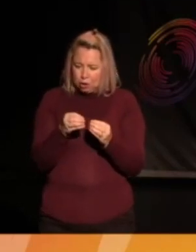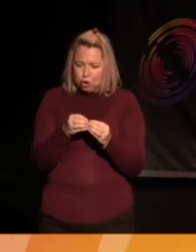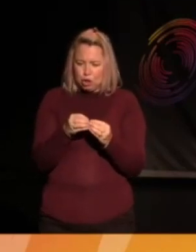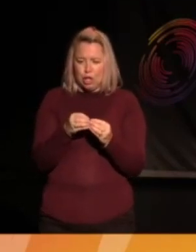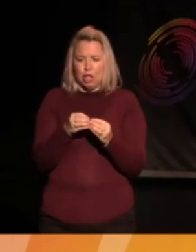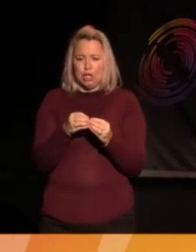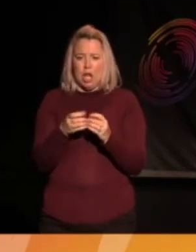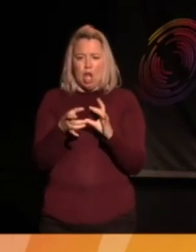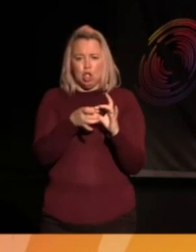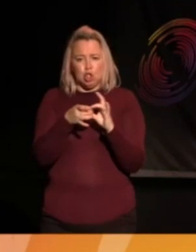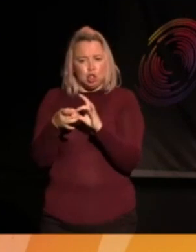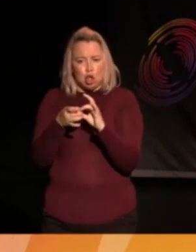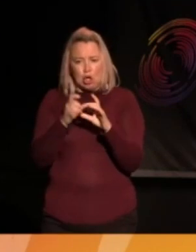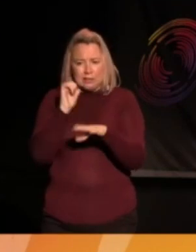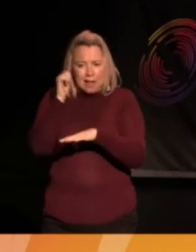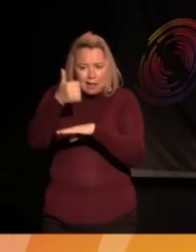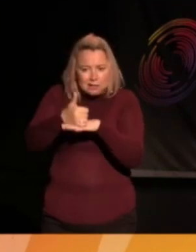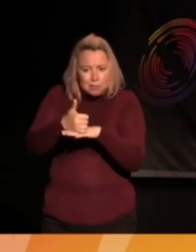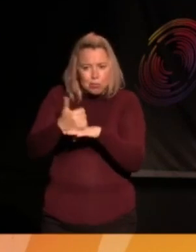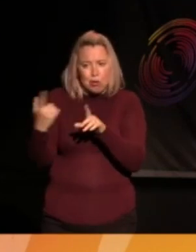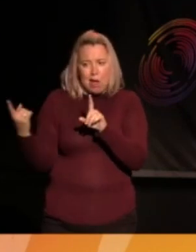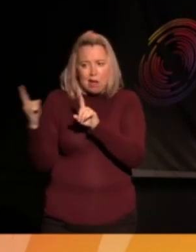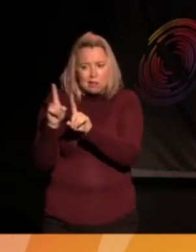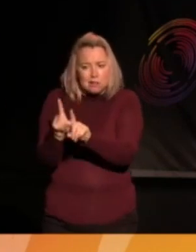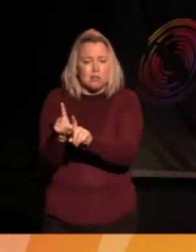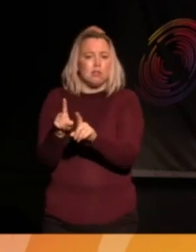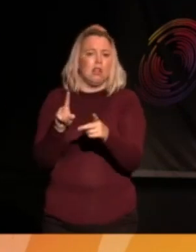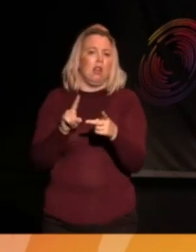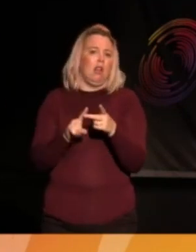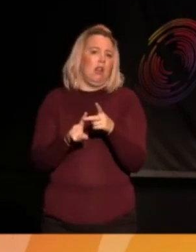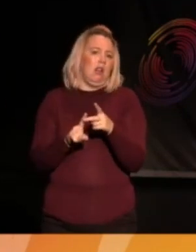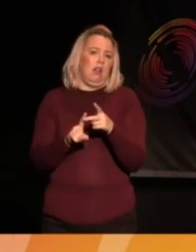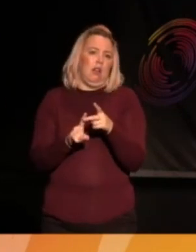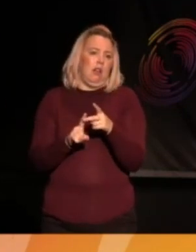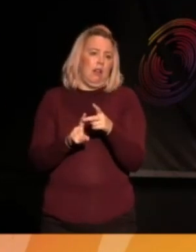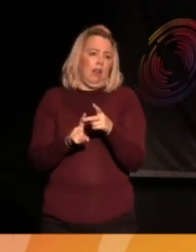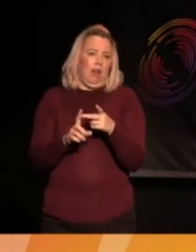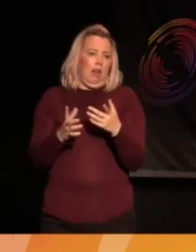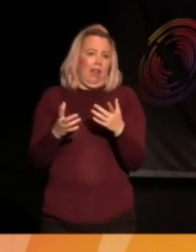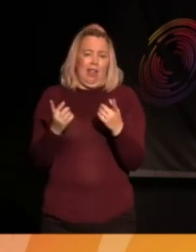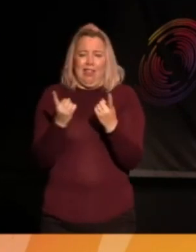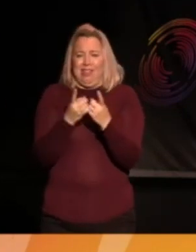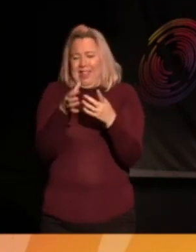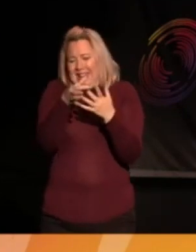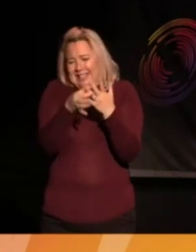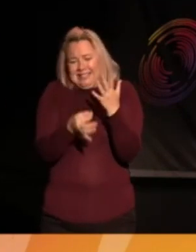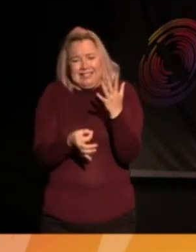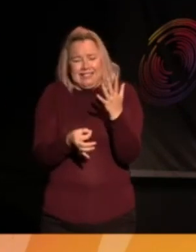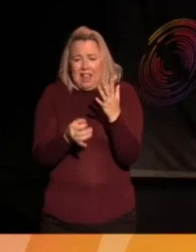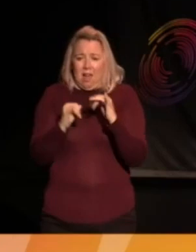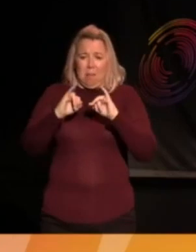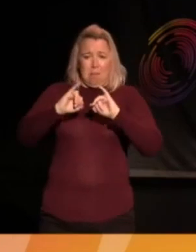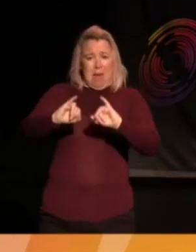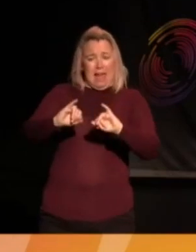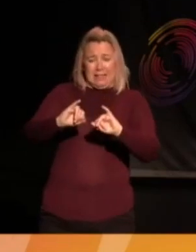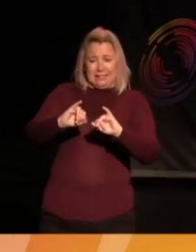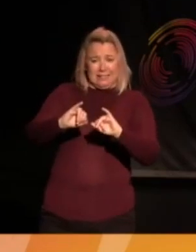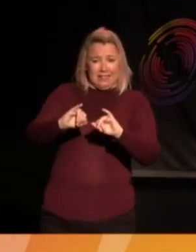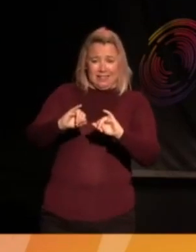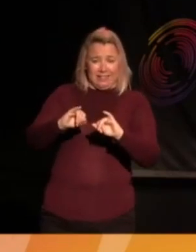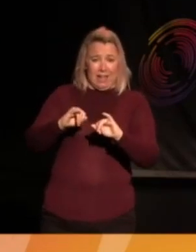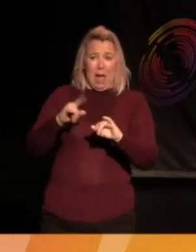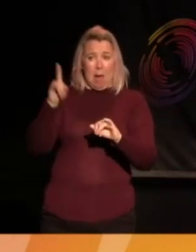joint enterprise, just, you know, things that are unjust just kind of get missed by